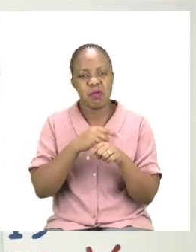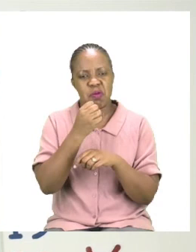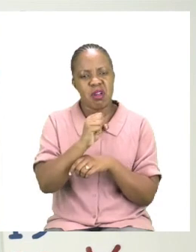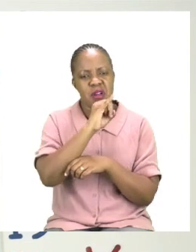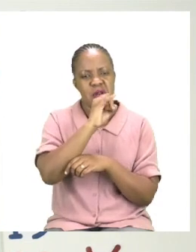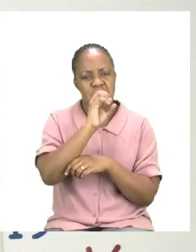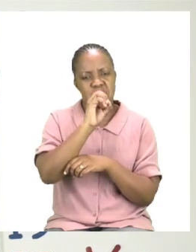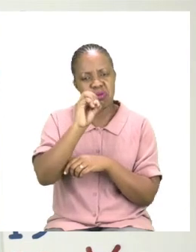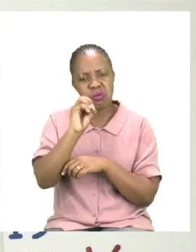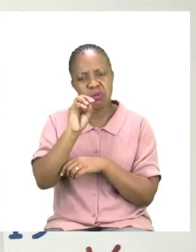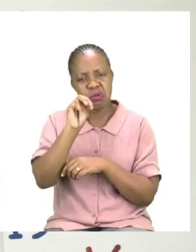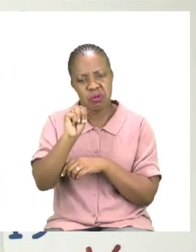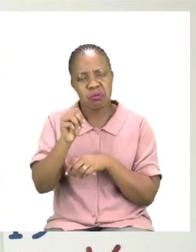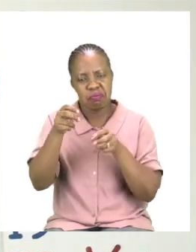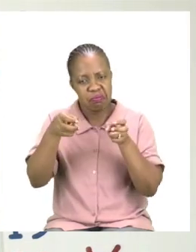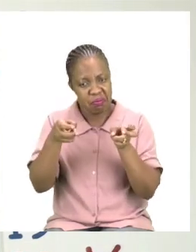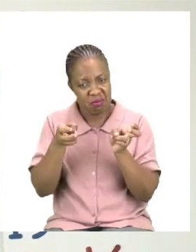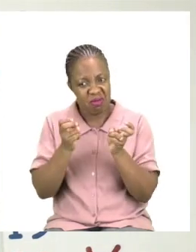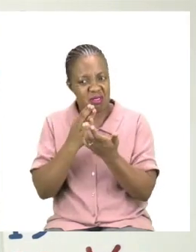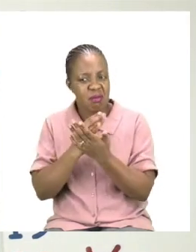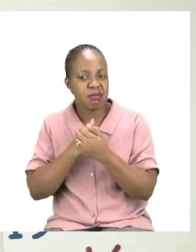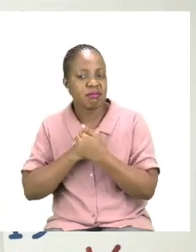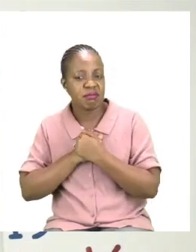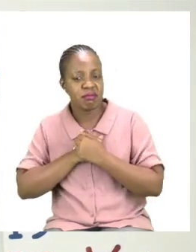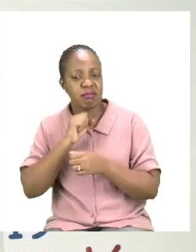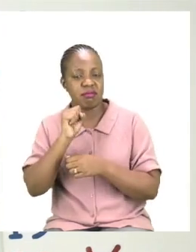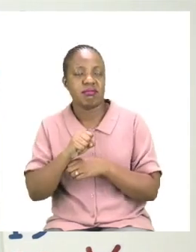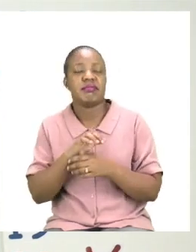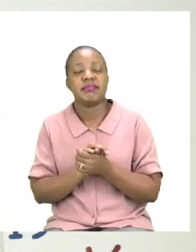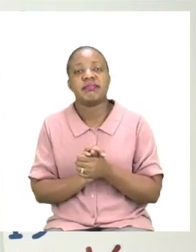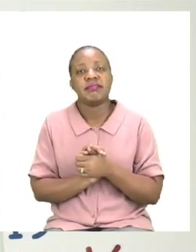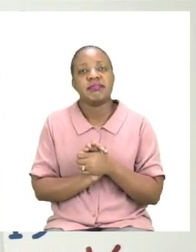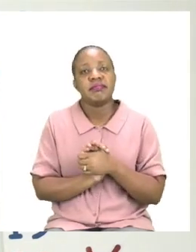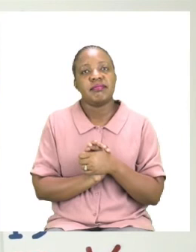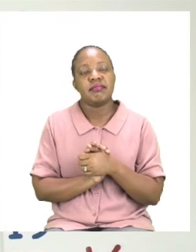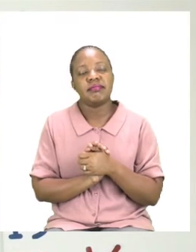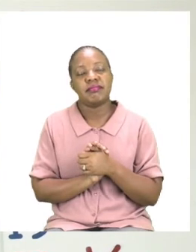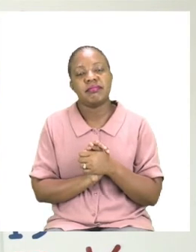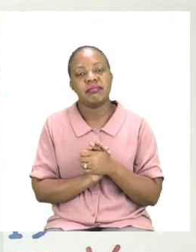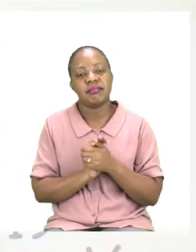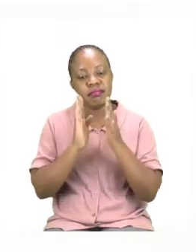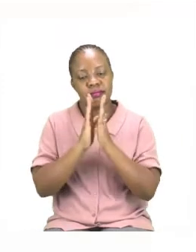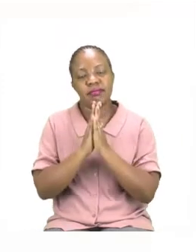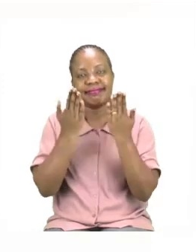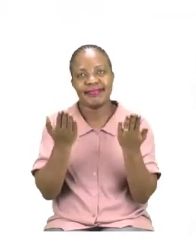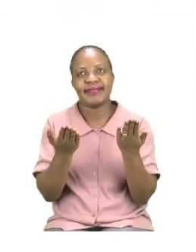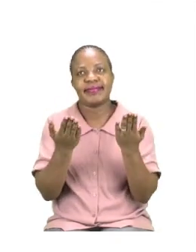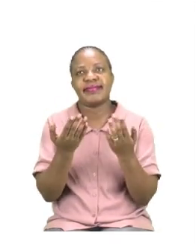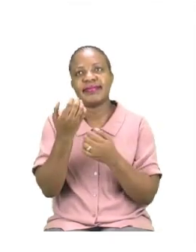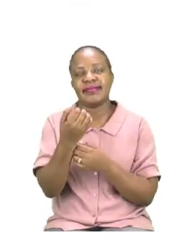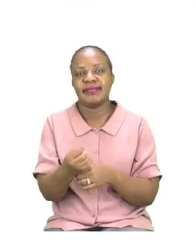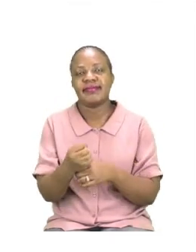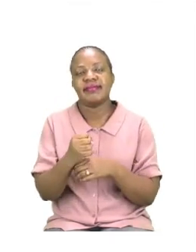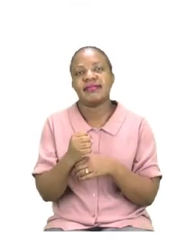have. And in the booklet we have other examples. So let us take a look at the booklet. Now it